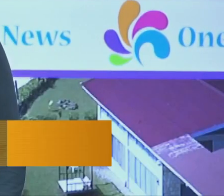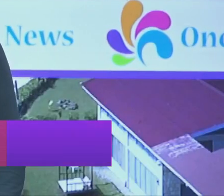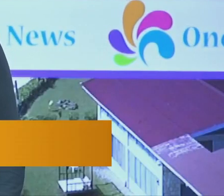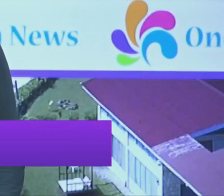News.